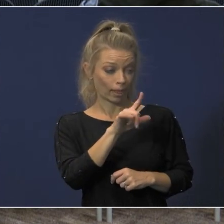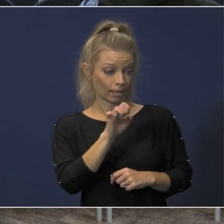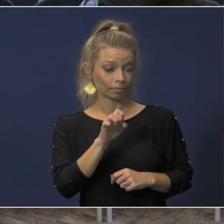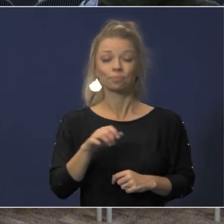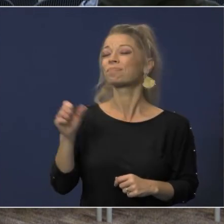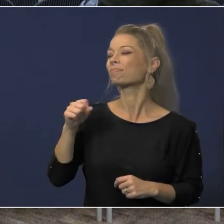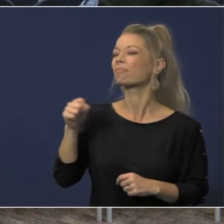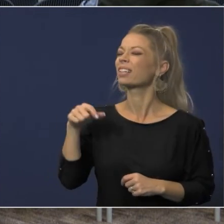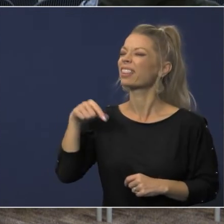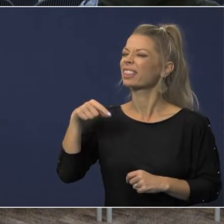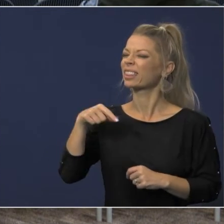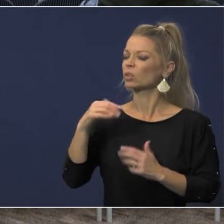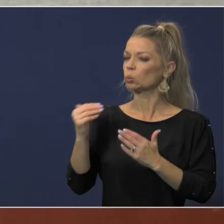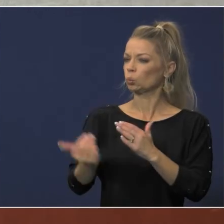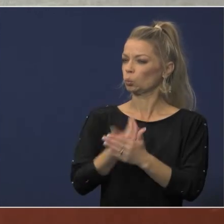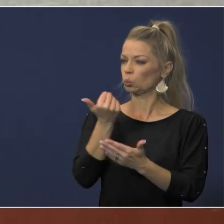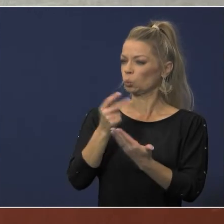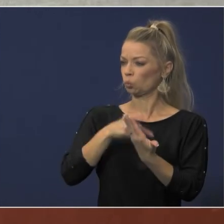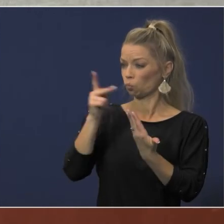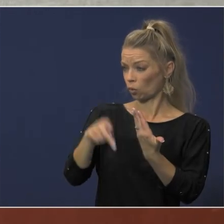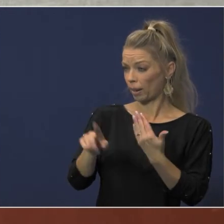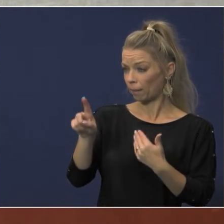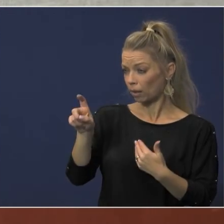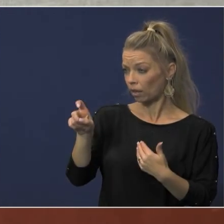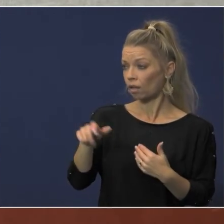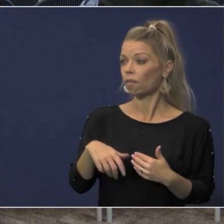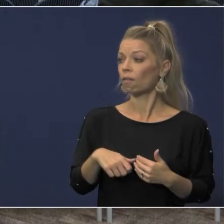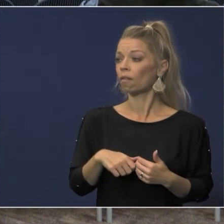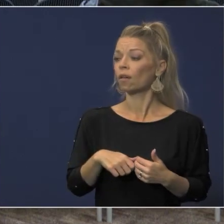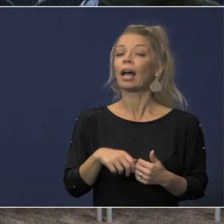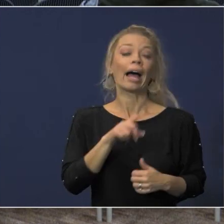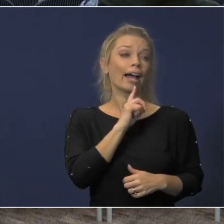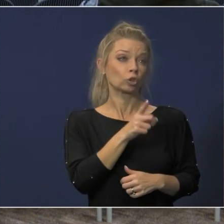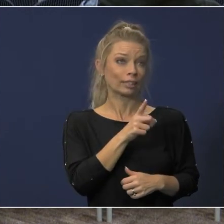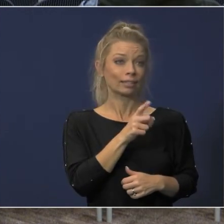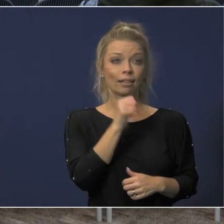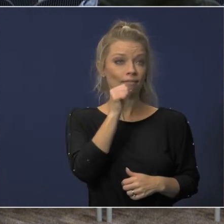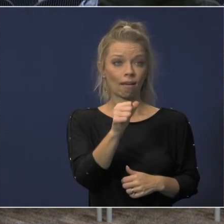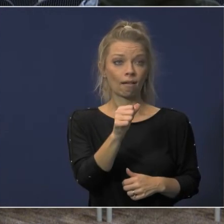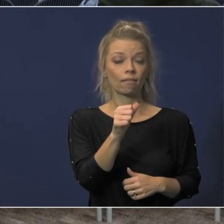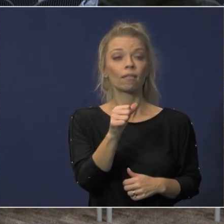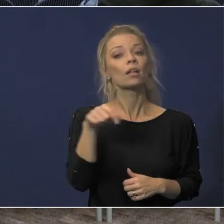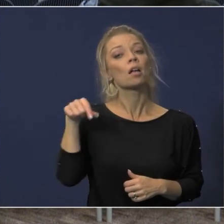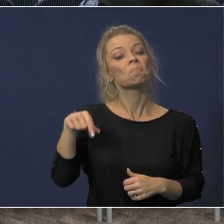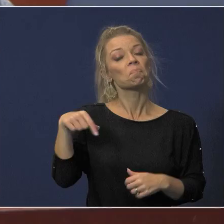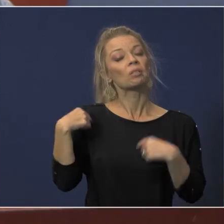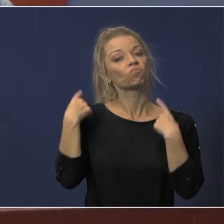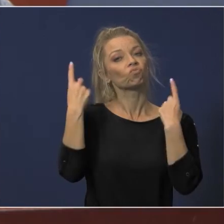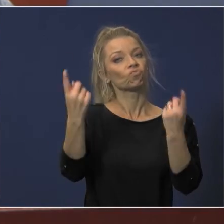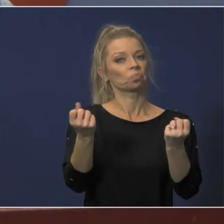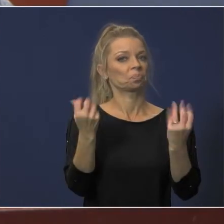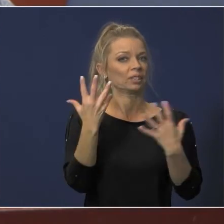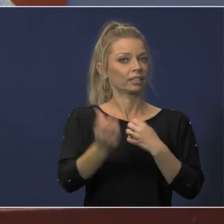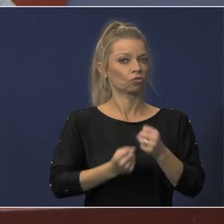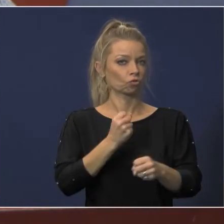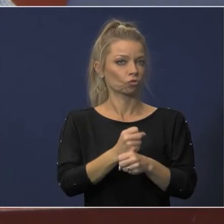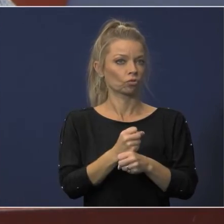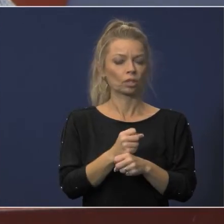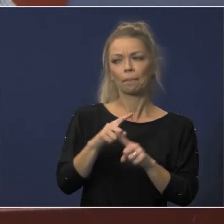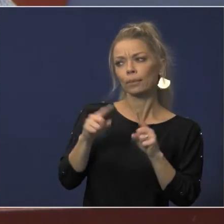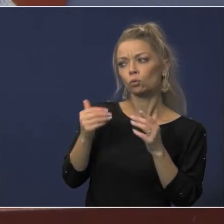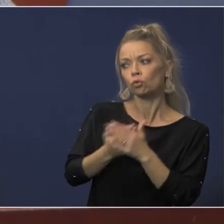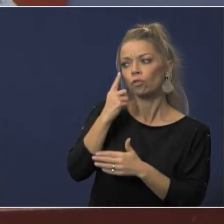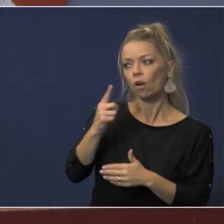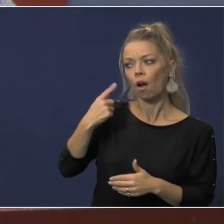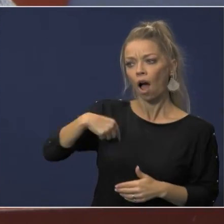macias this is a new program actually it actually it's not it's been around for several years now but it's new for